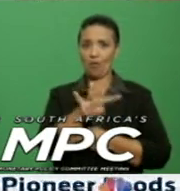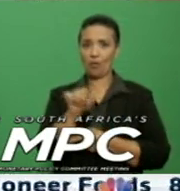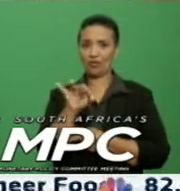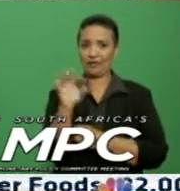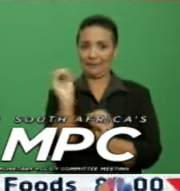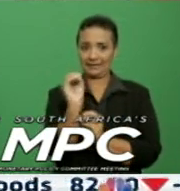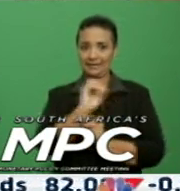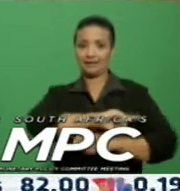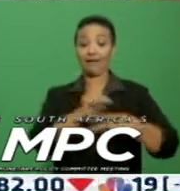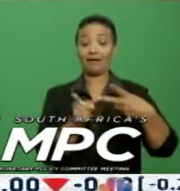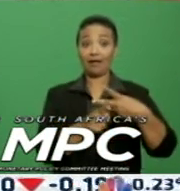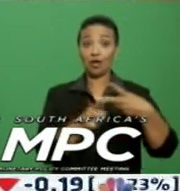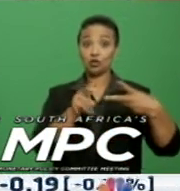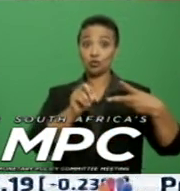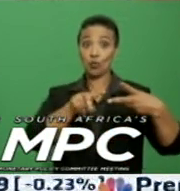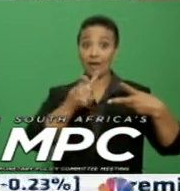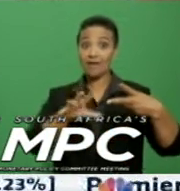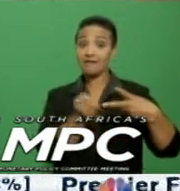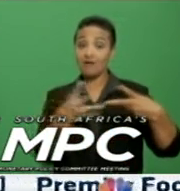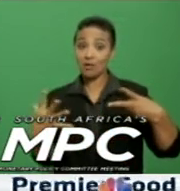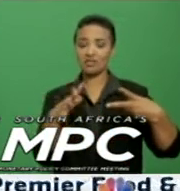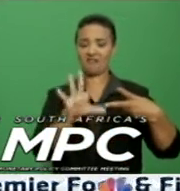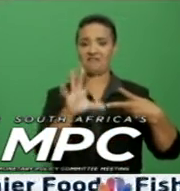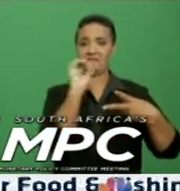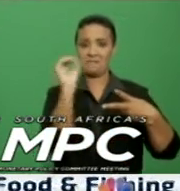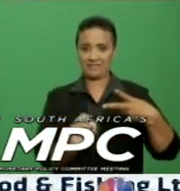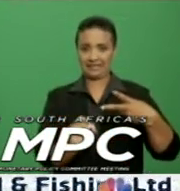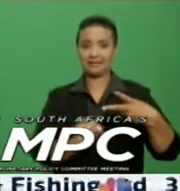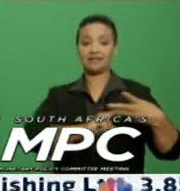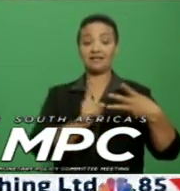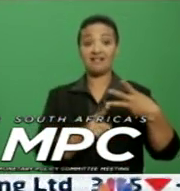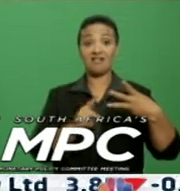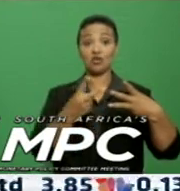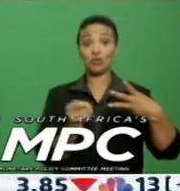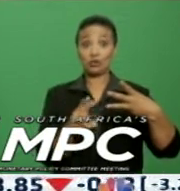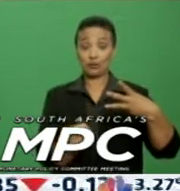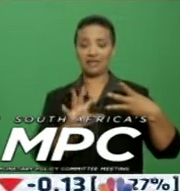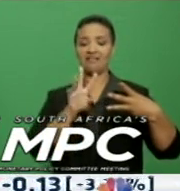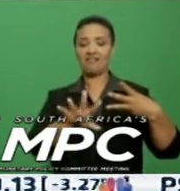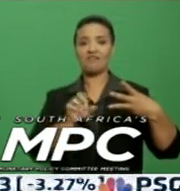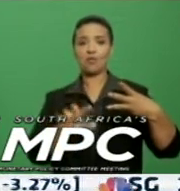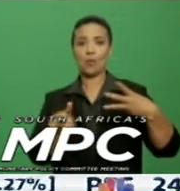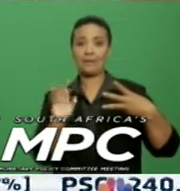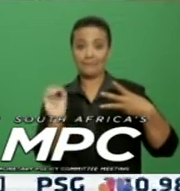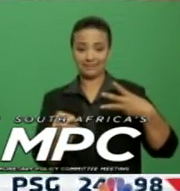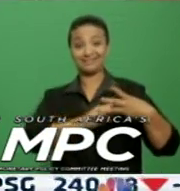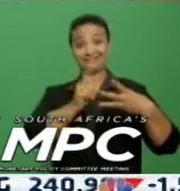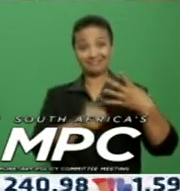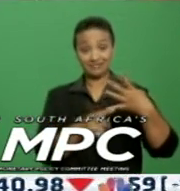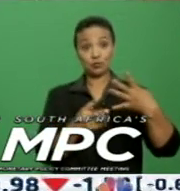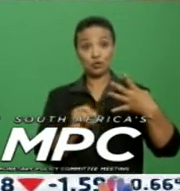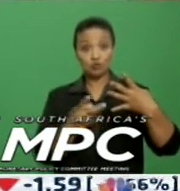forecasted to remain 5.0% in 2019, 5.1% in 2020, and 4